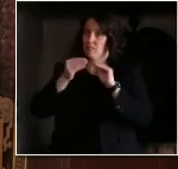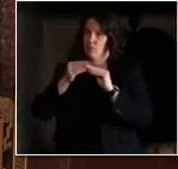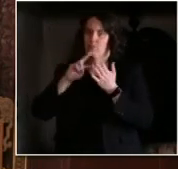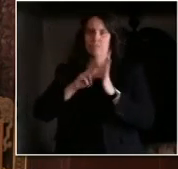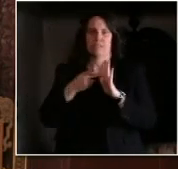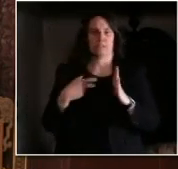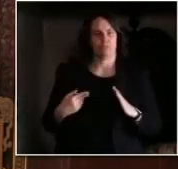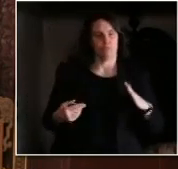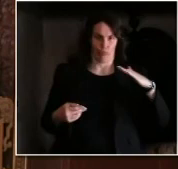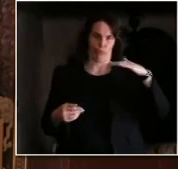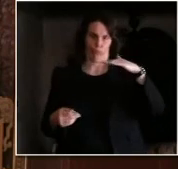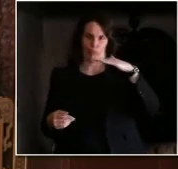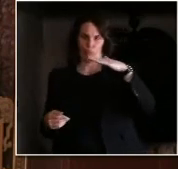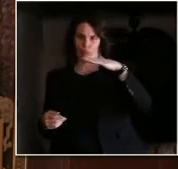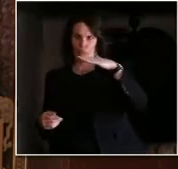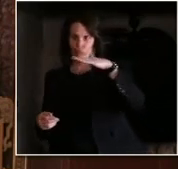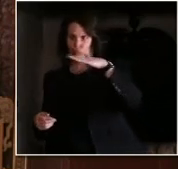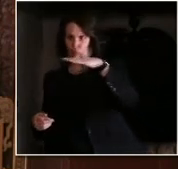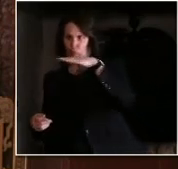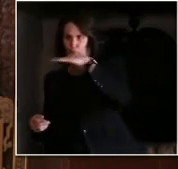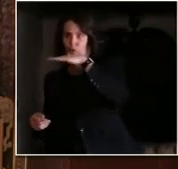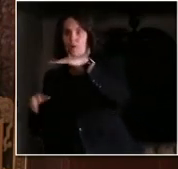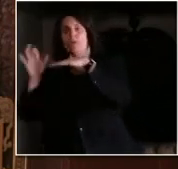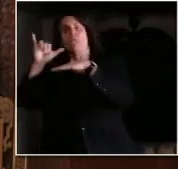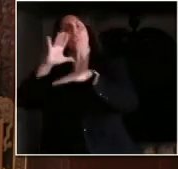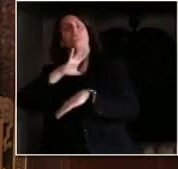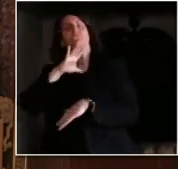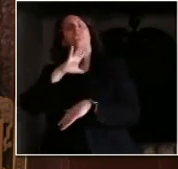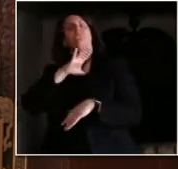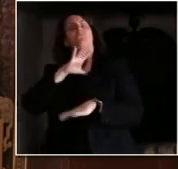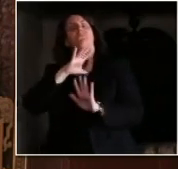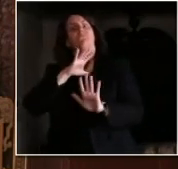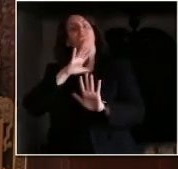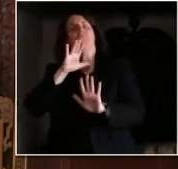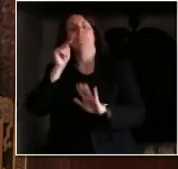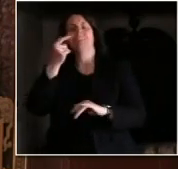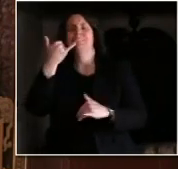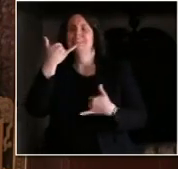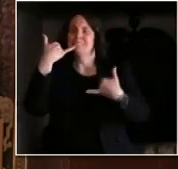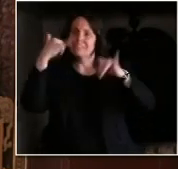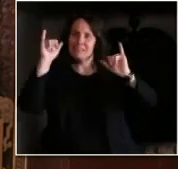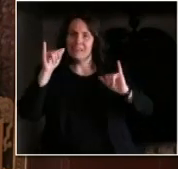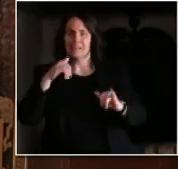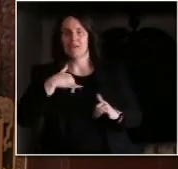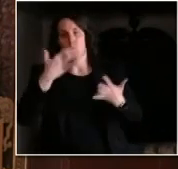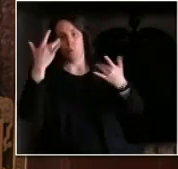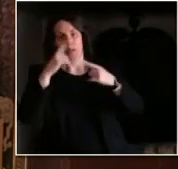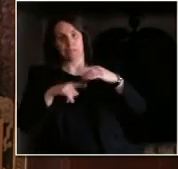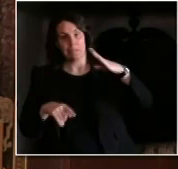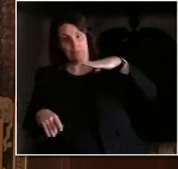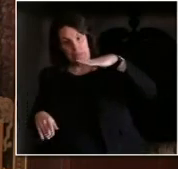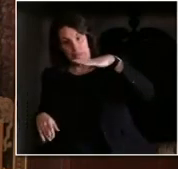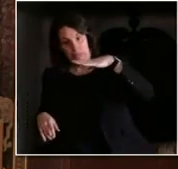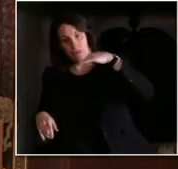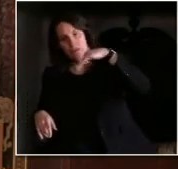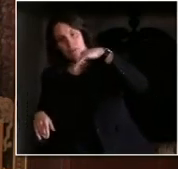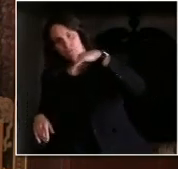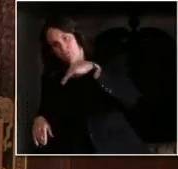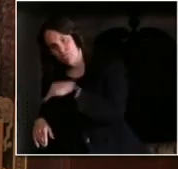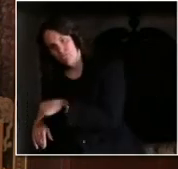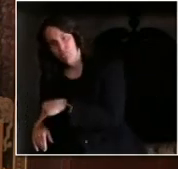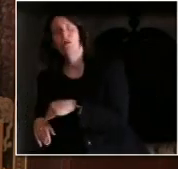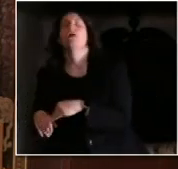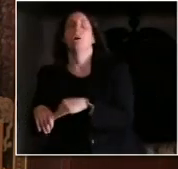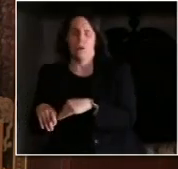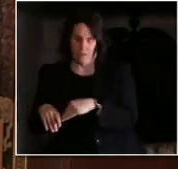But we won't know for sure until we really see a sustained decline in the number of new cases. The fact that it's a flat curve is